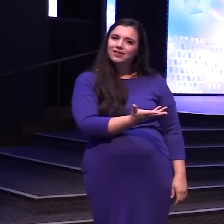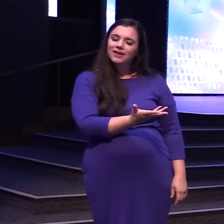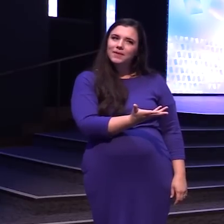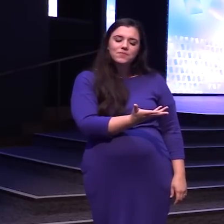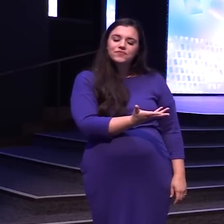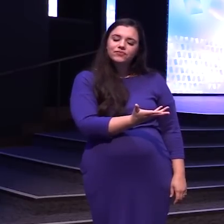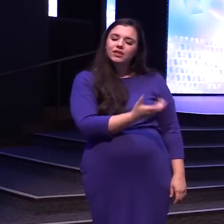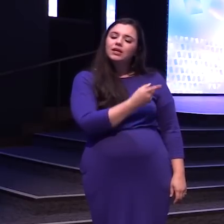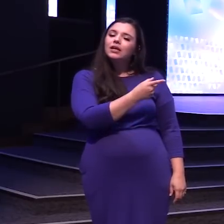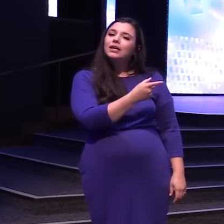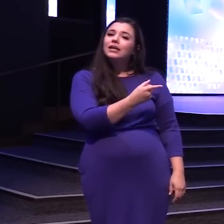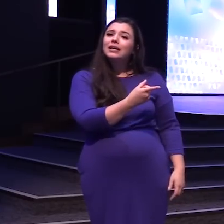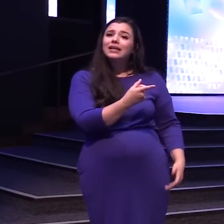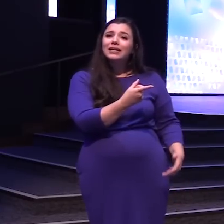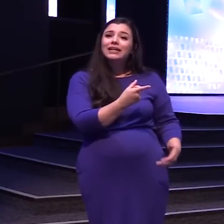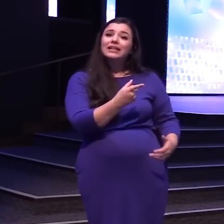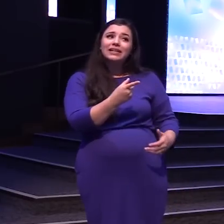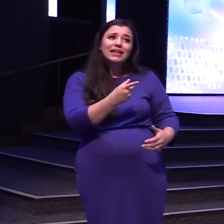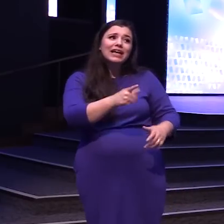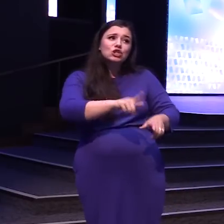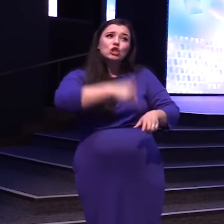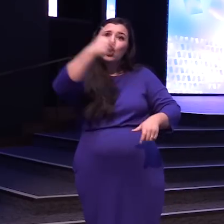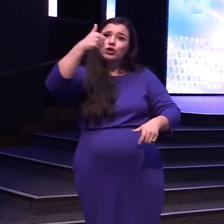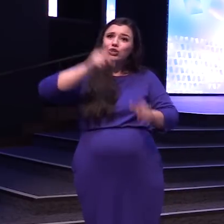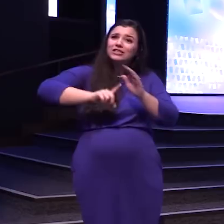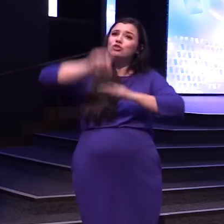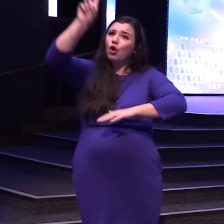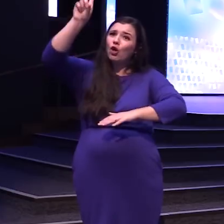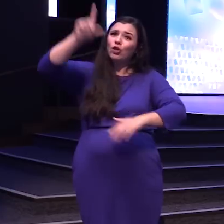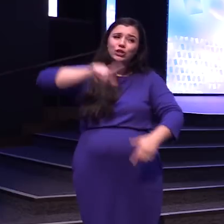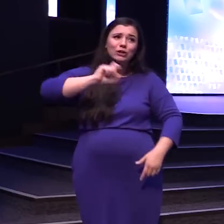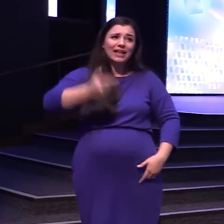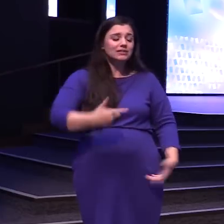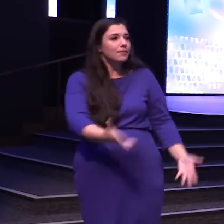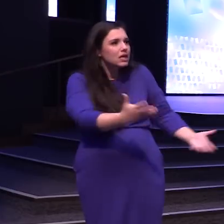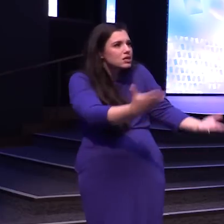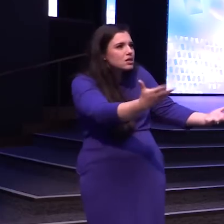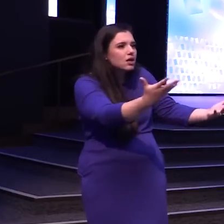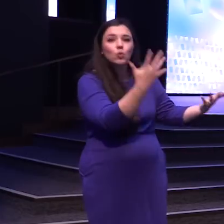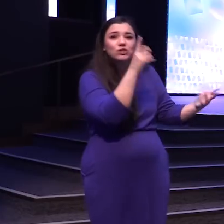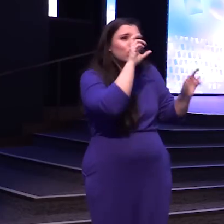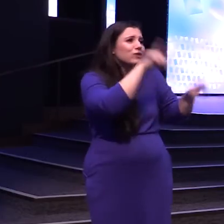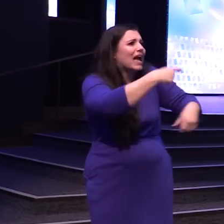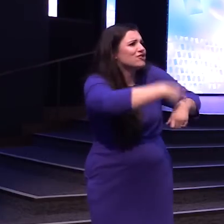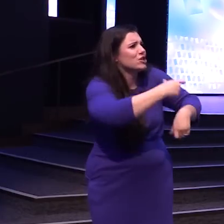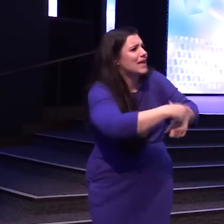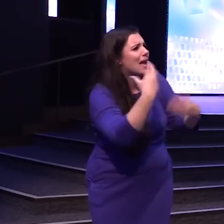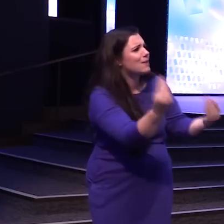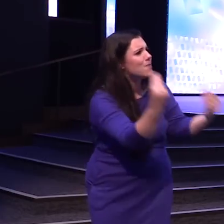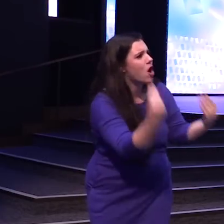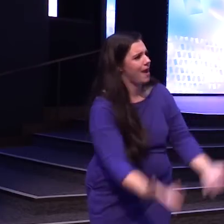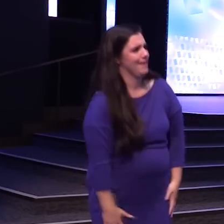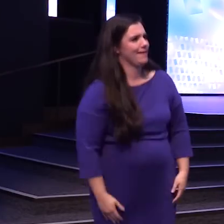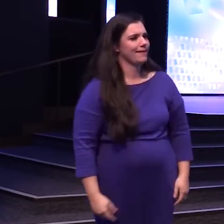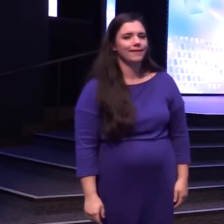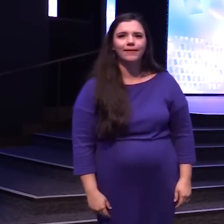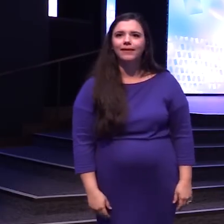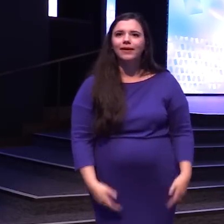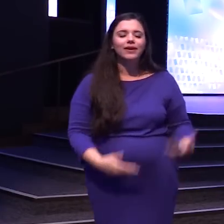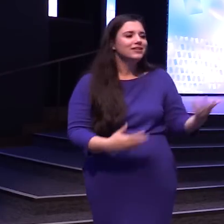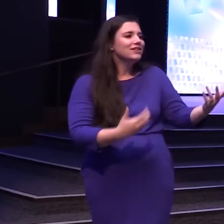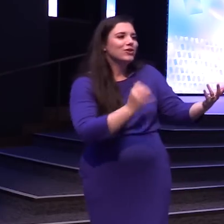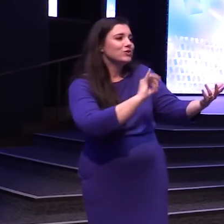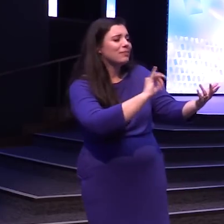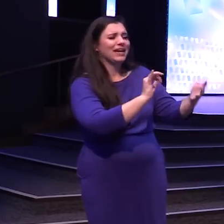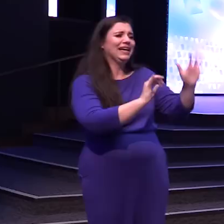He has Much longer Legs than me I'm like Babe What is Your reaction Time So I'm